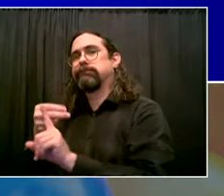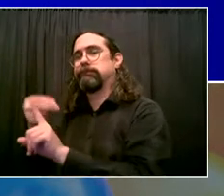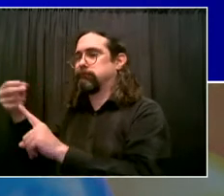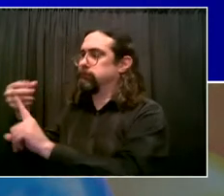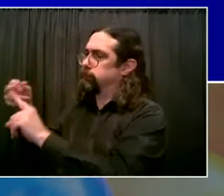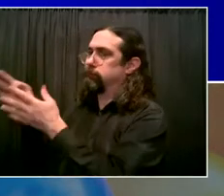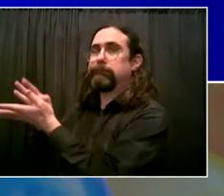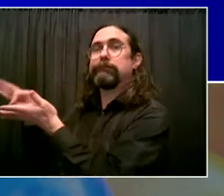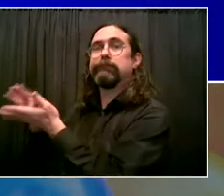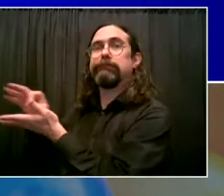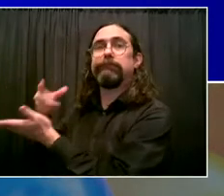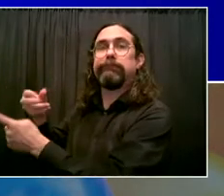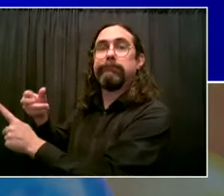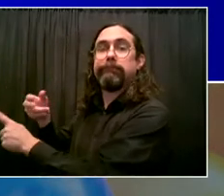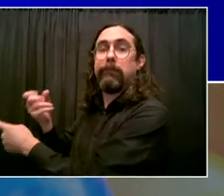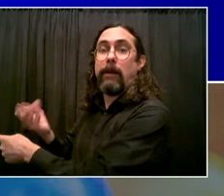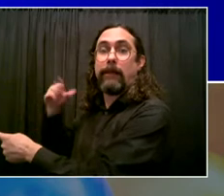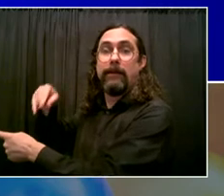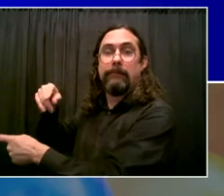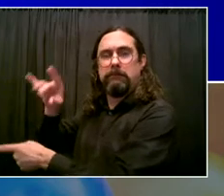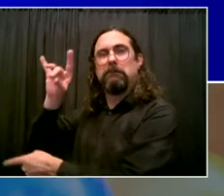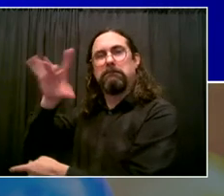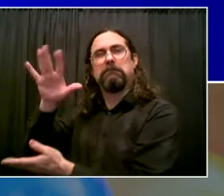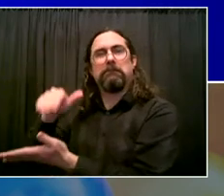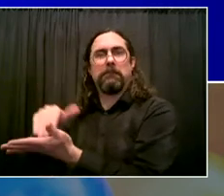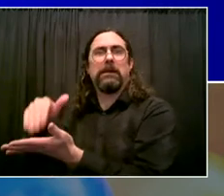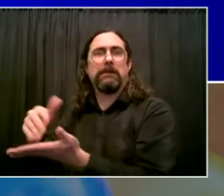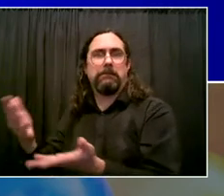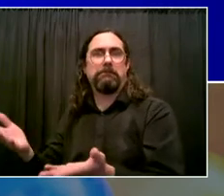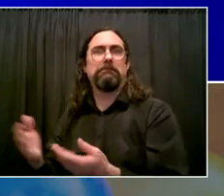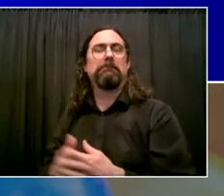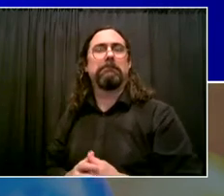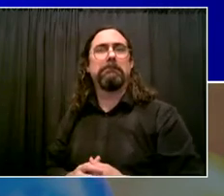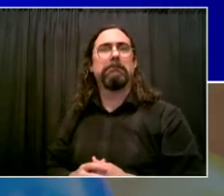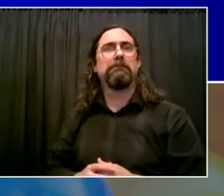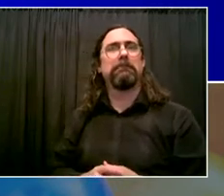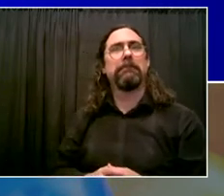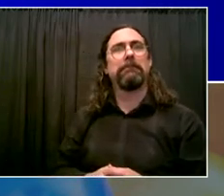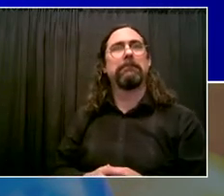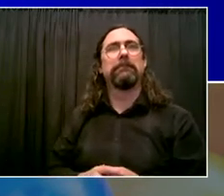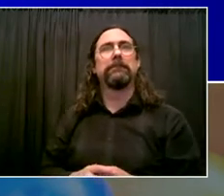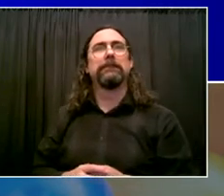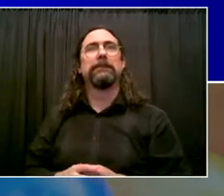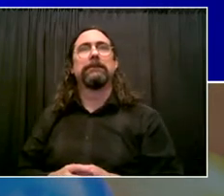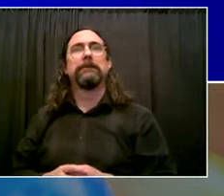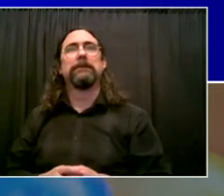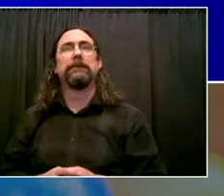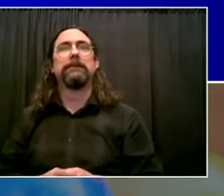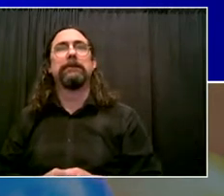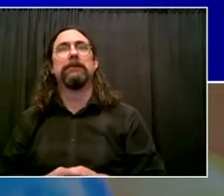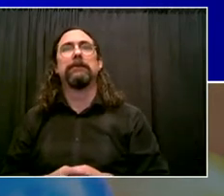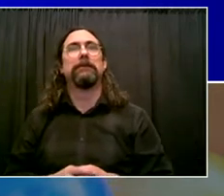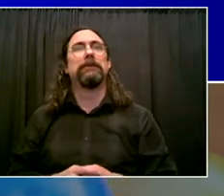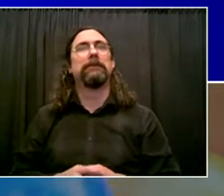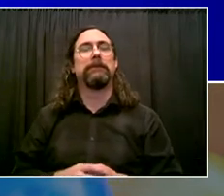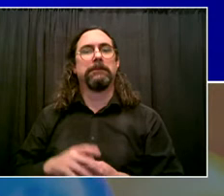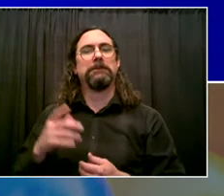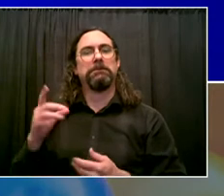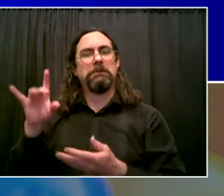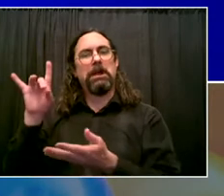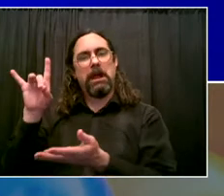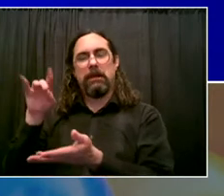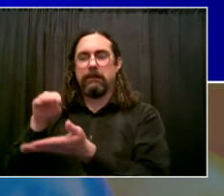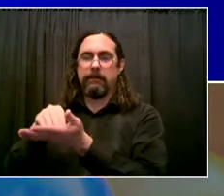wonderful. 8.5, specifically 8,520,047 doses